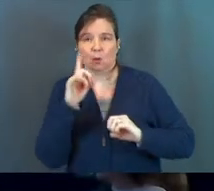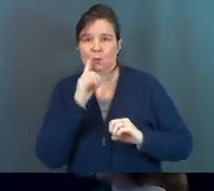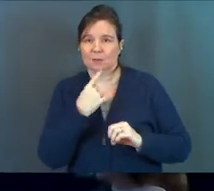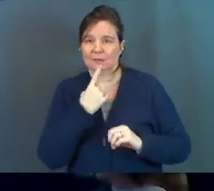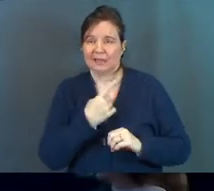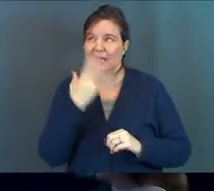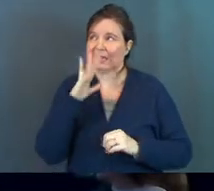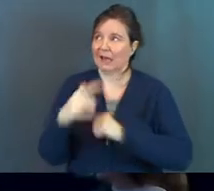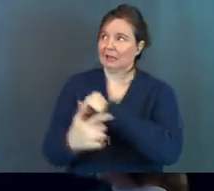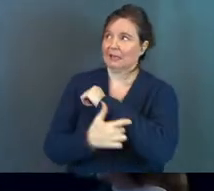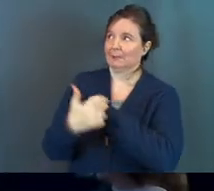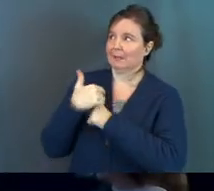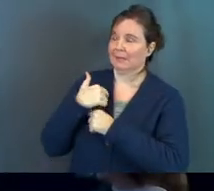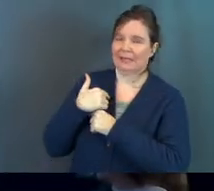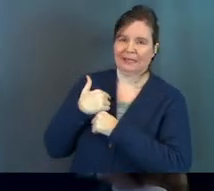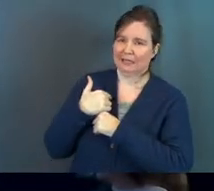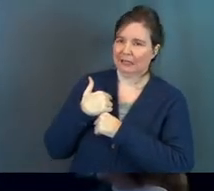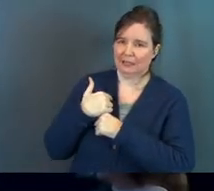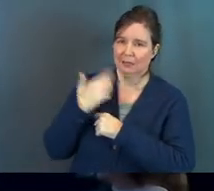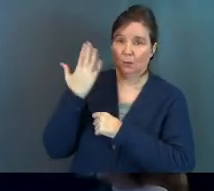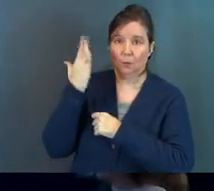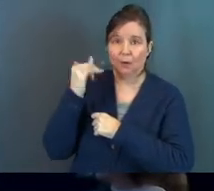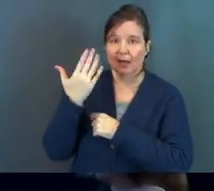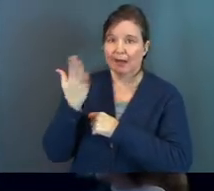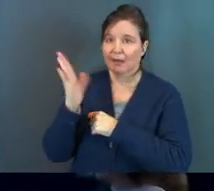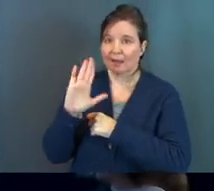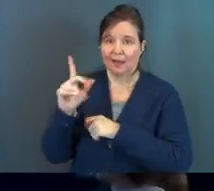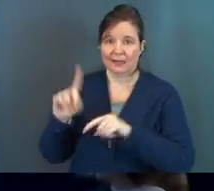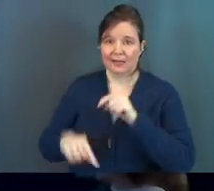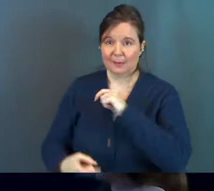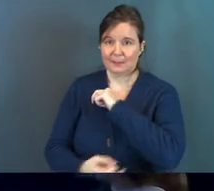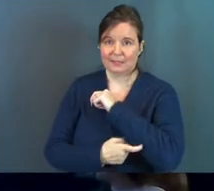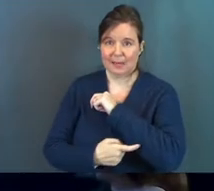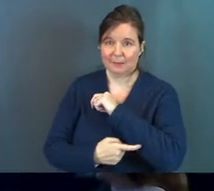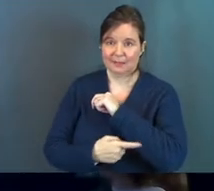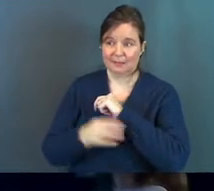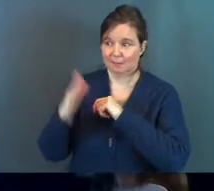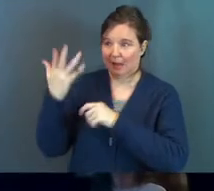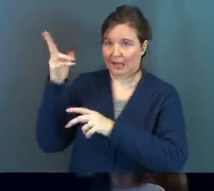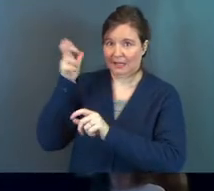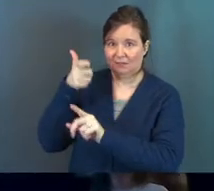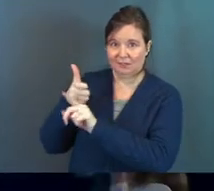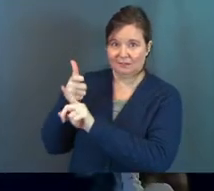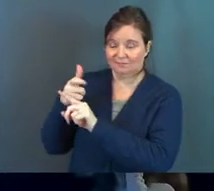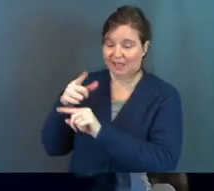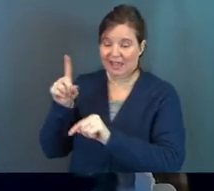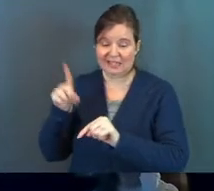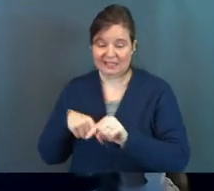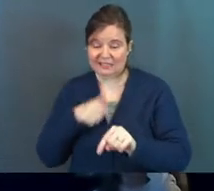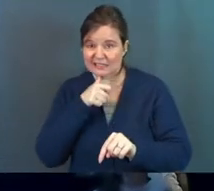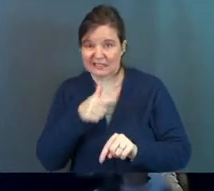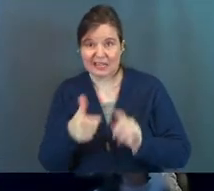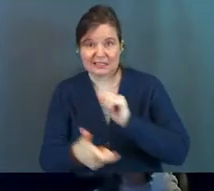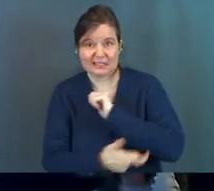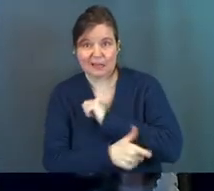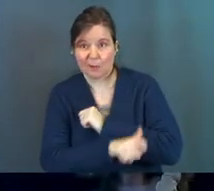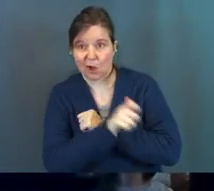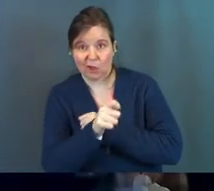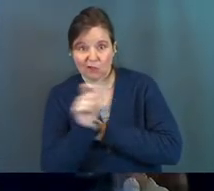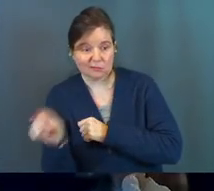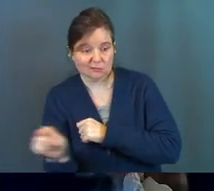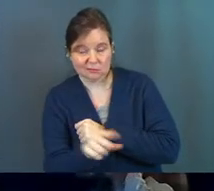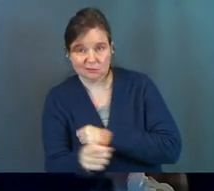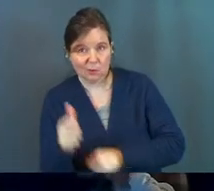should say God is tempting me. For God cannot be tempted by evil, nor does he tempt anyone. Do you see it?